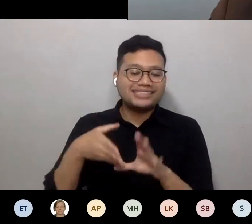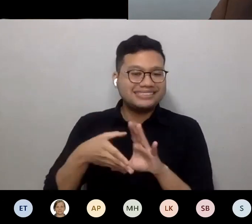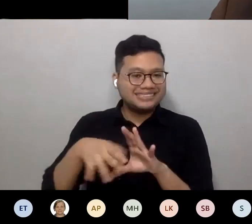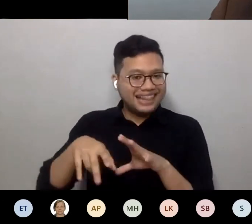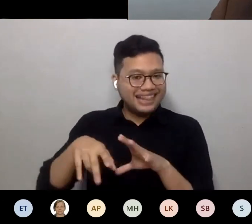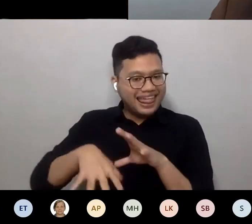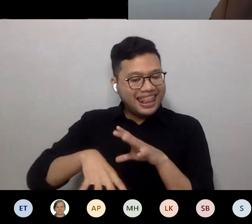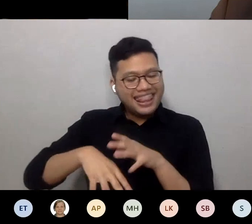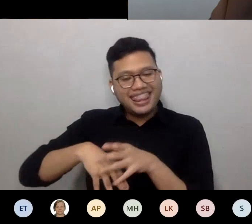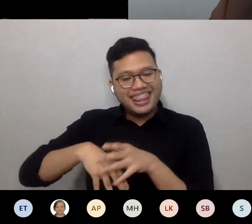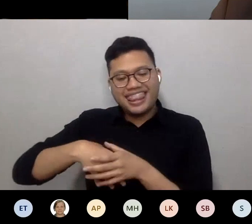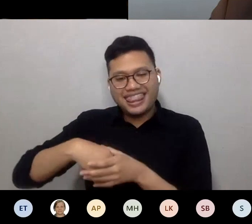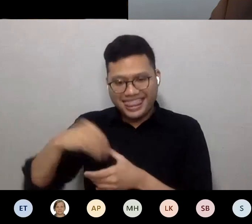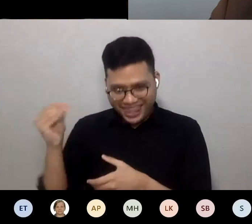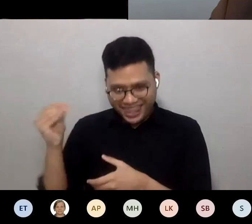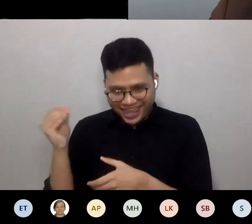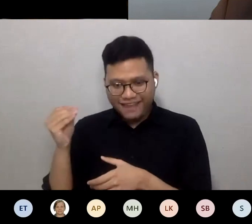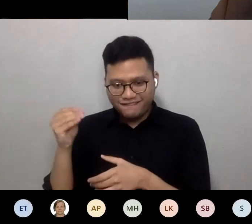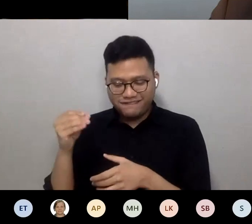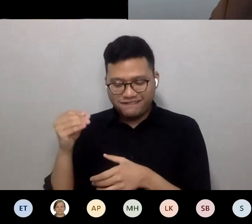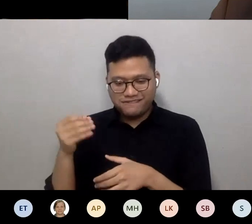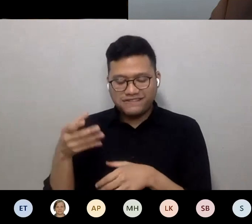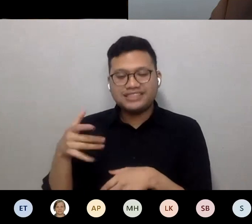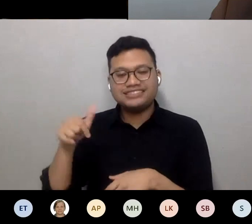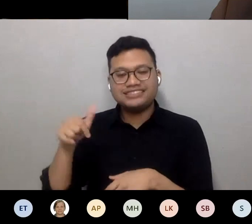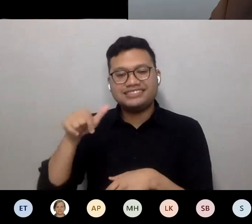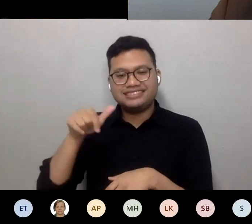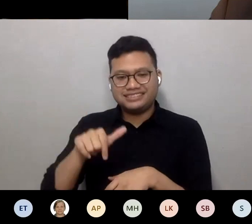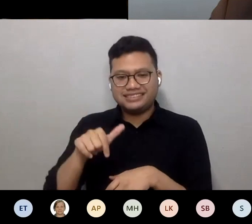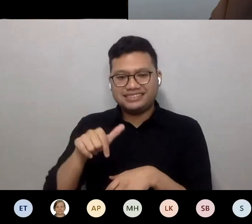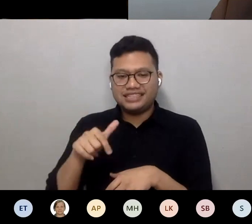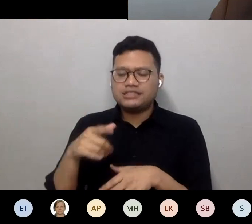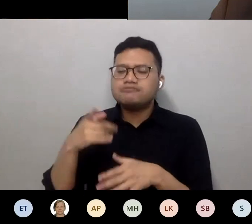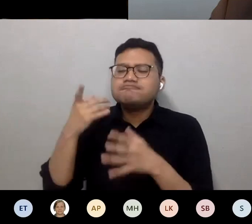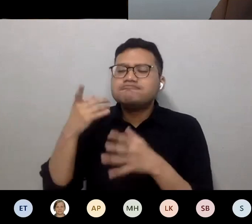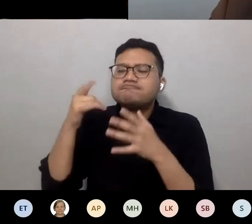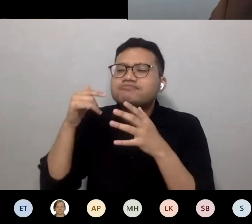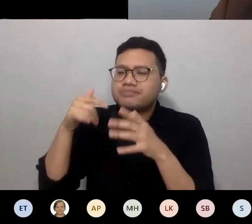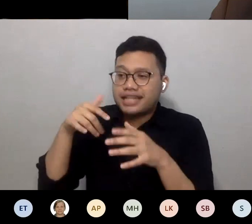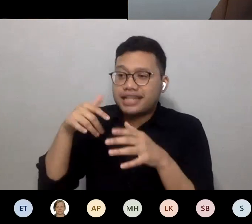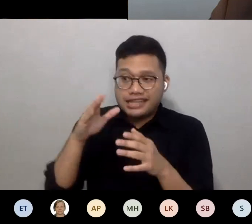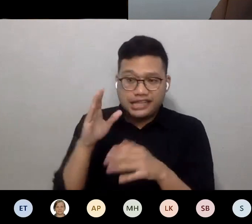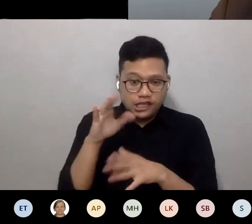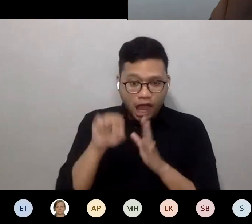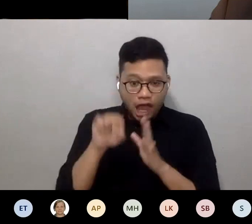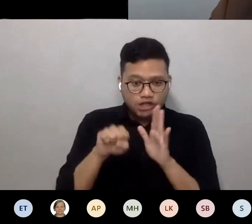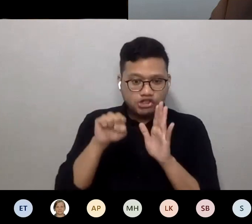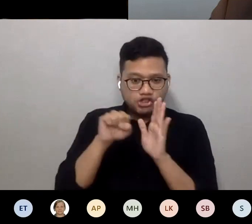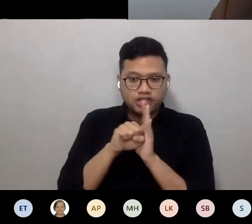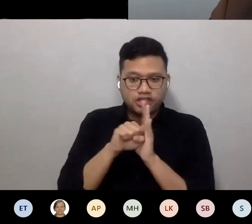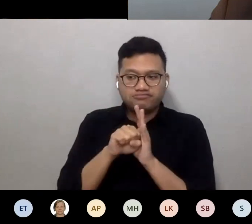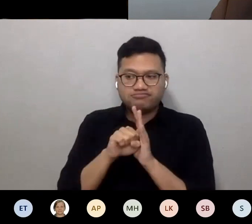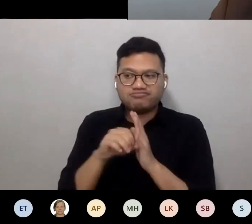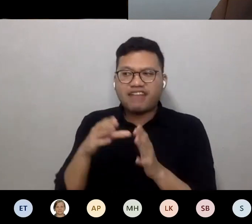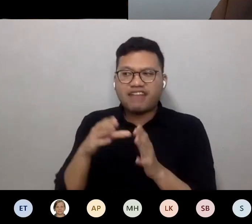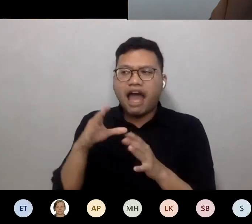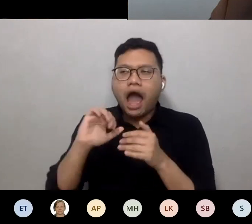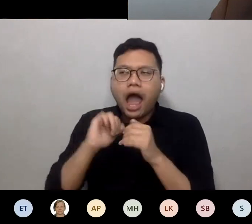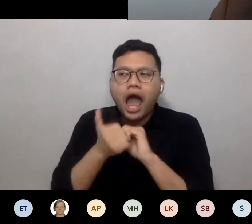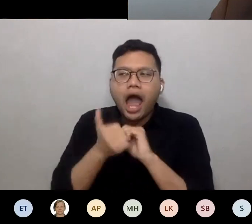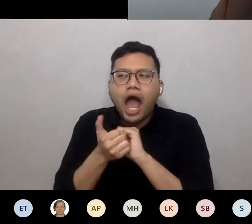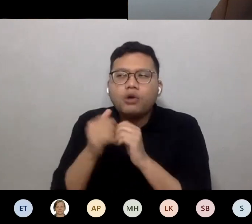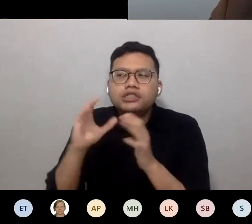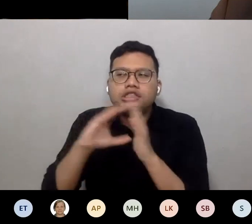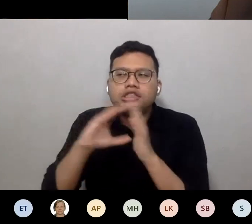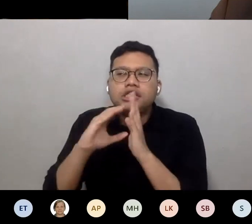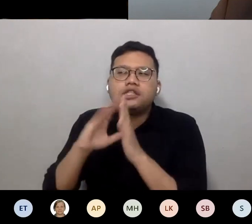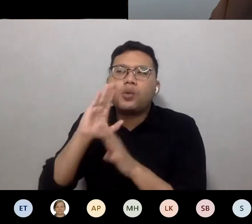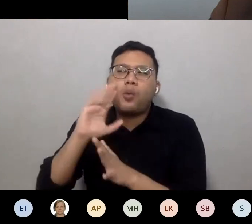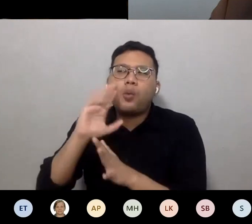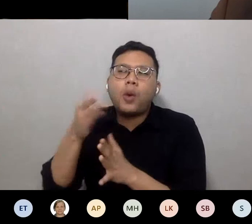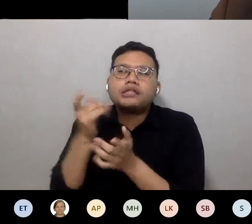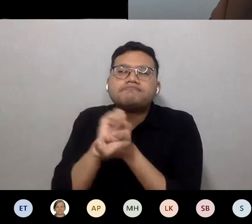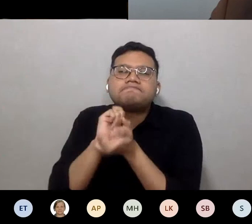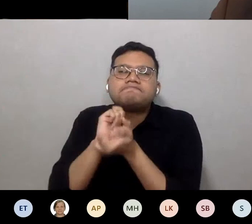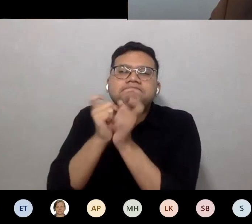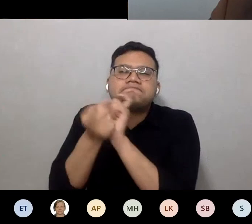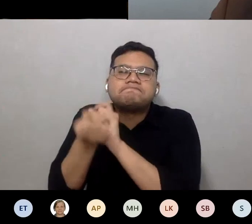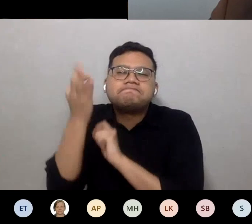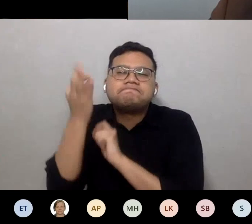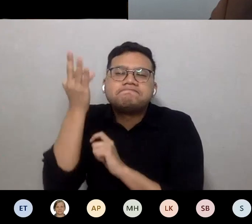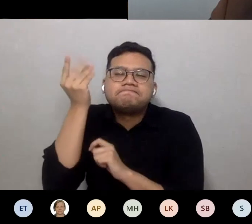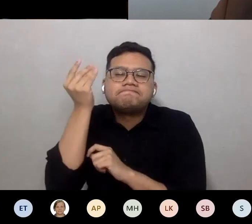lots of ideas brewing in your minds about how cities may evolve into more sustainable